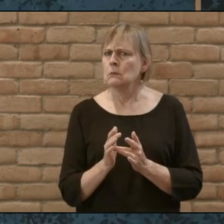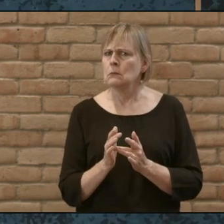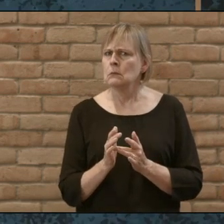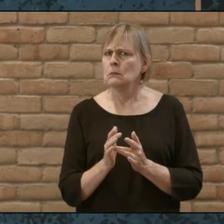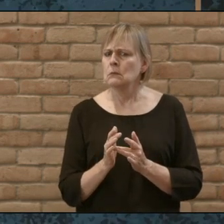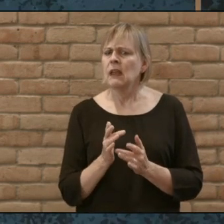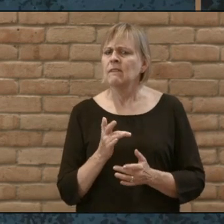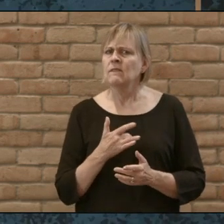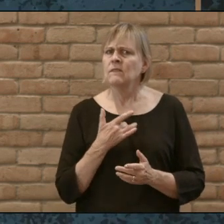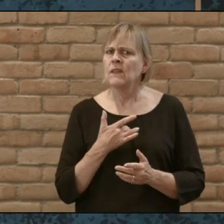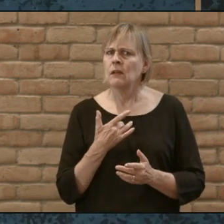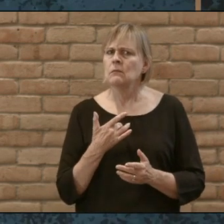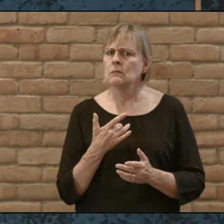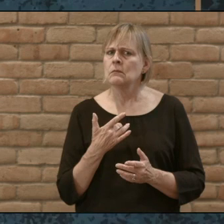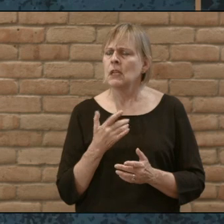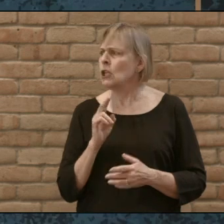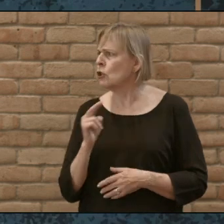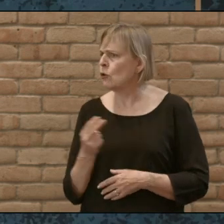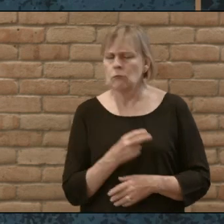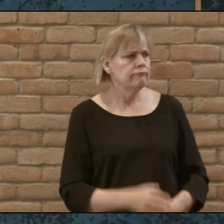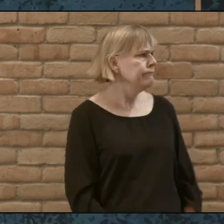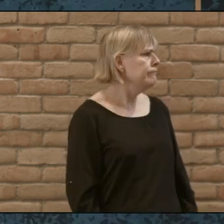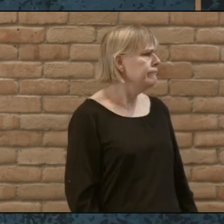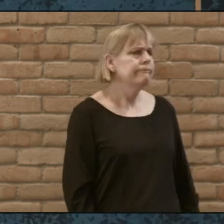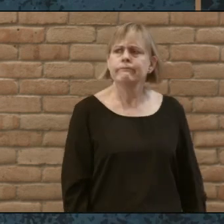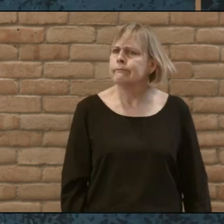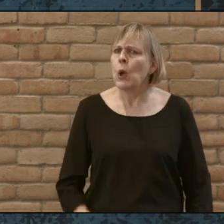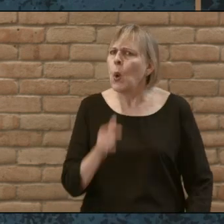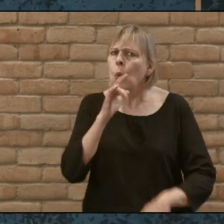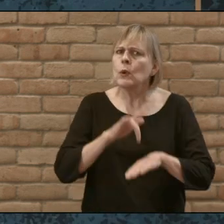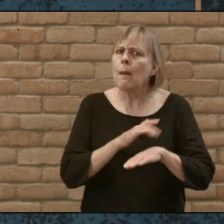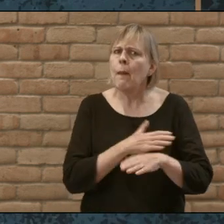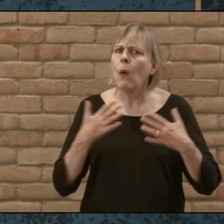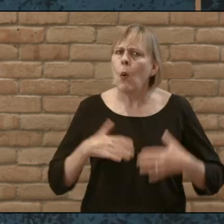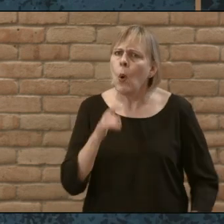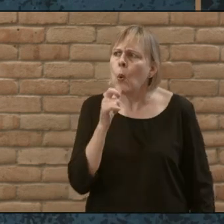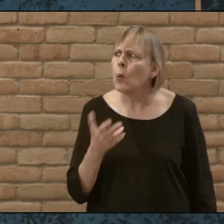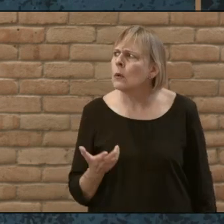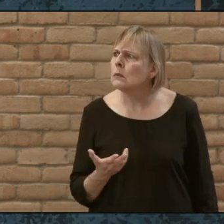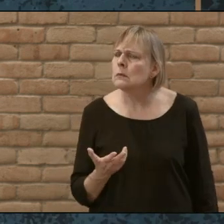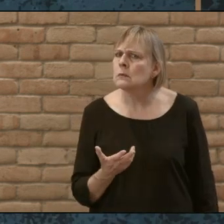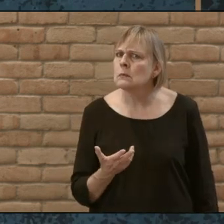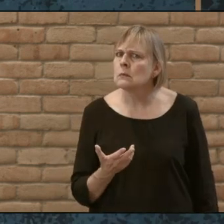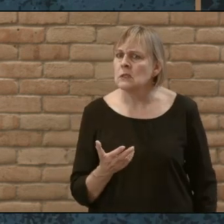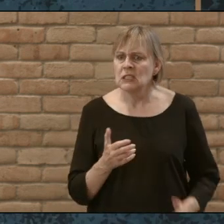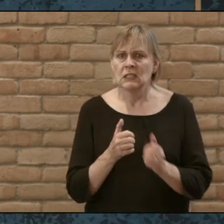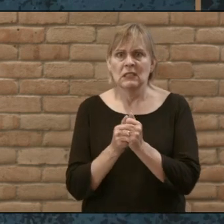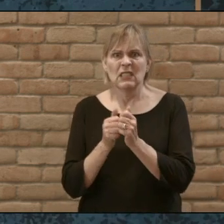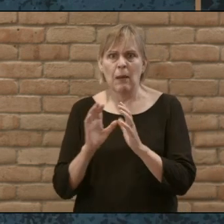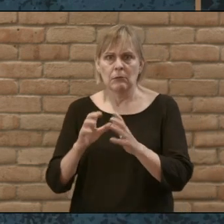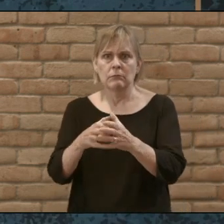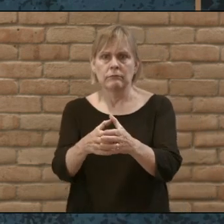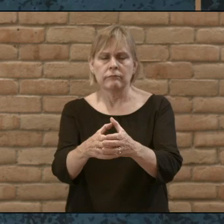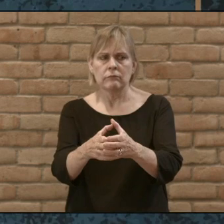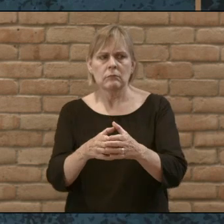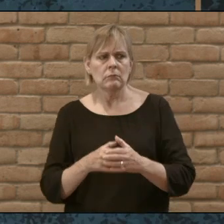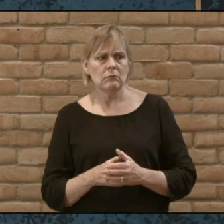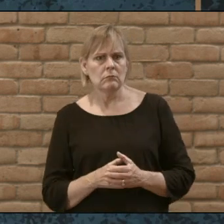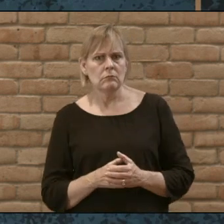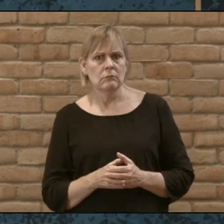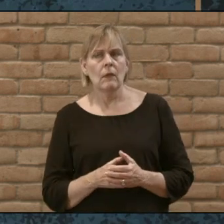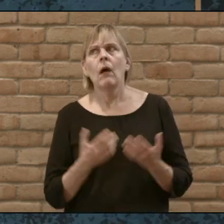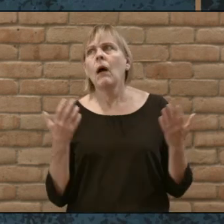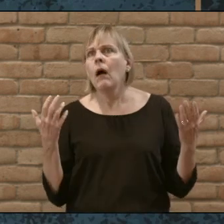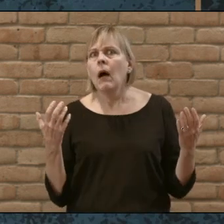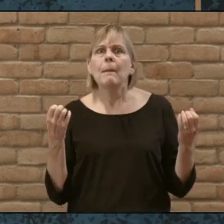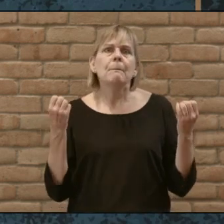power had gone out from him so he turned around in the crowd and started asking who touched my robe? And his disciples say to him look